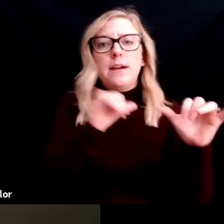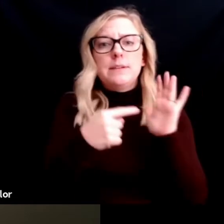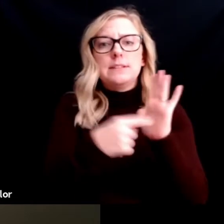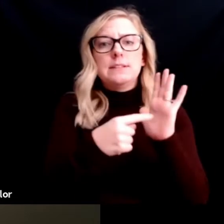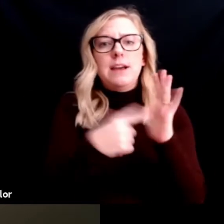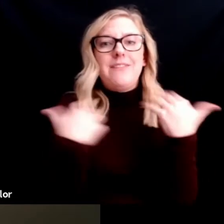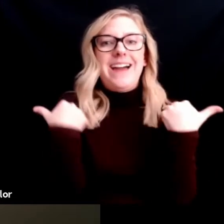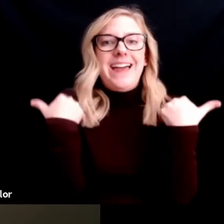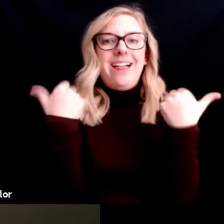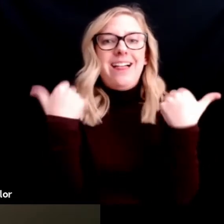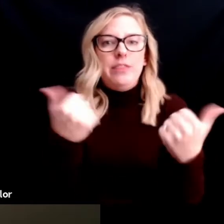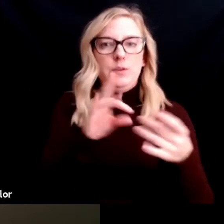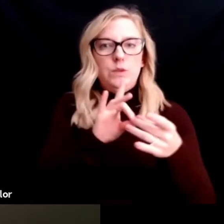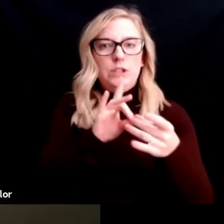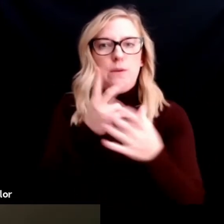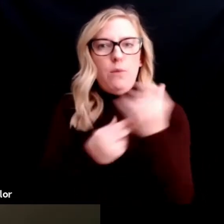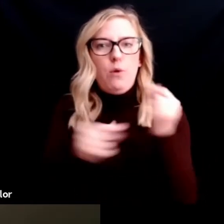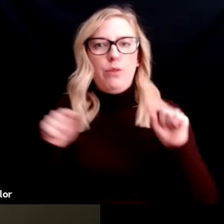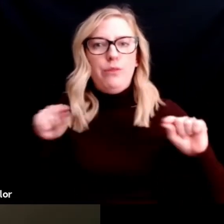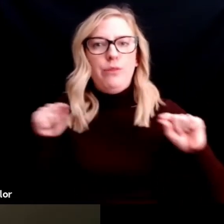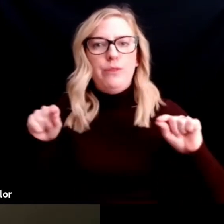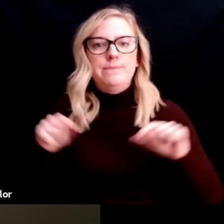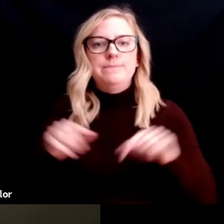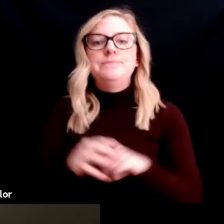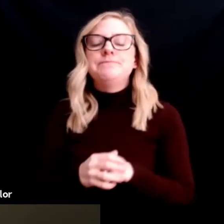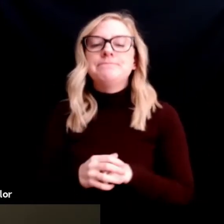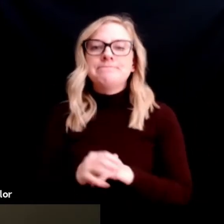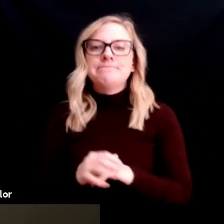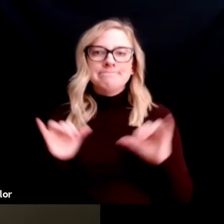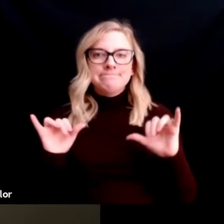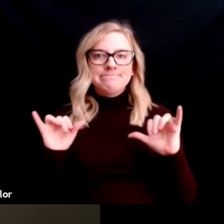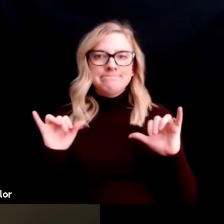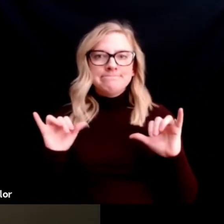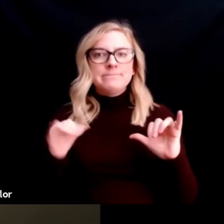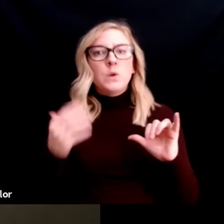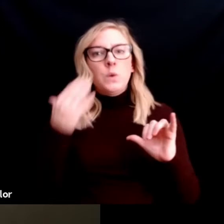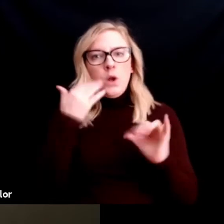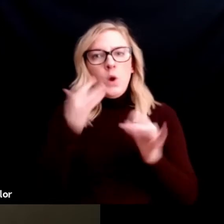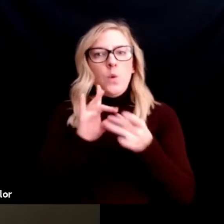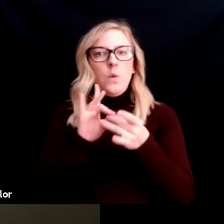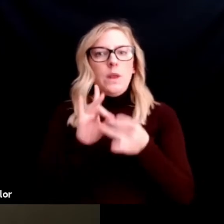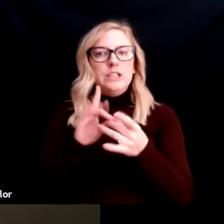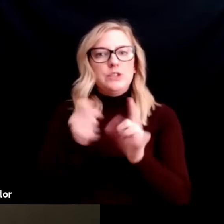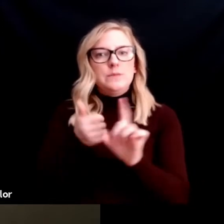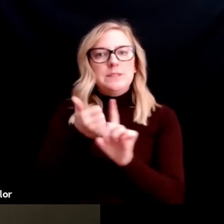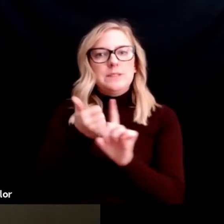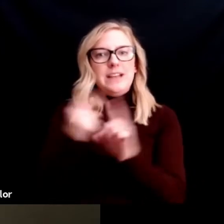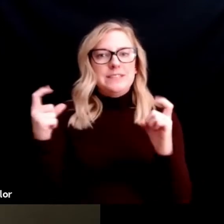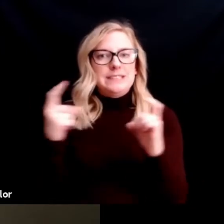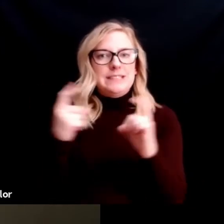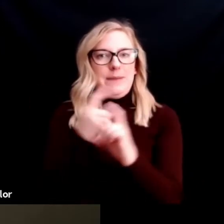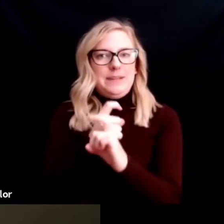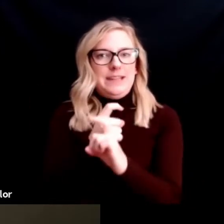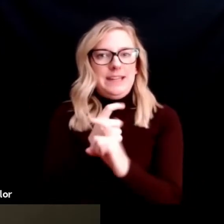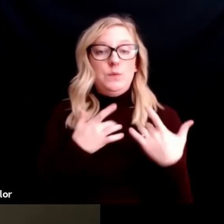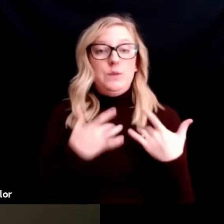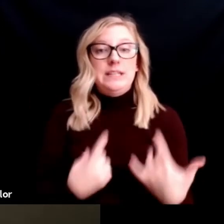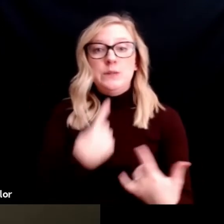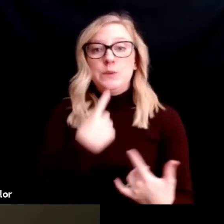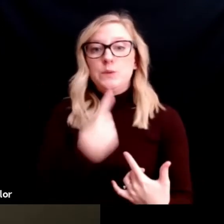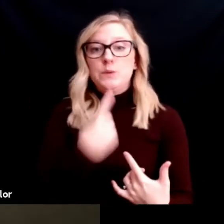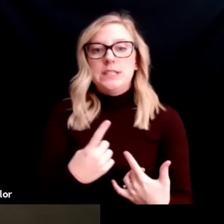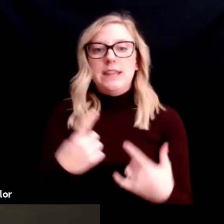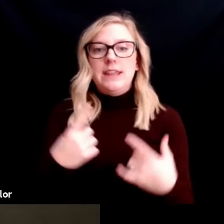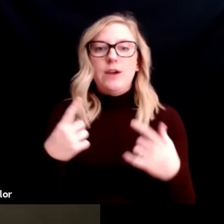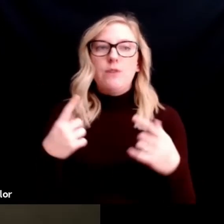Yeah. So, we know that relationships are complicated. We often say that relationships are kind of like a